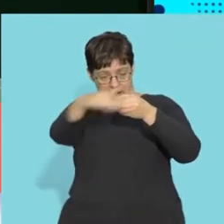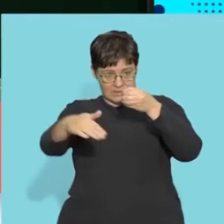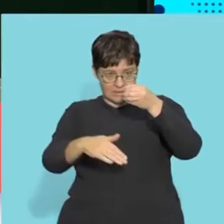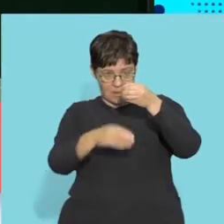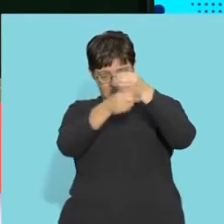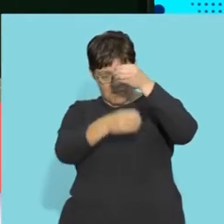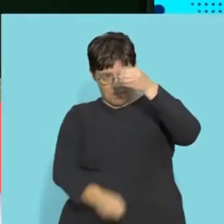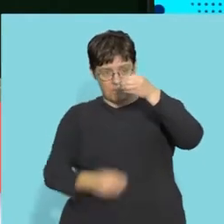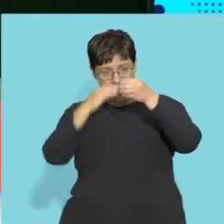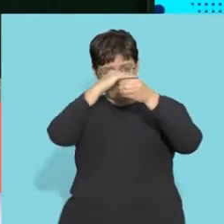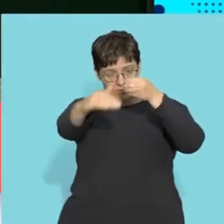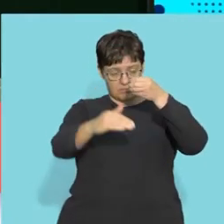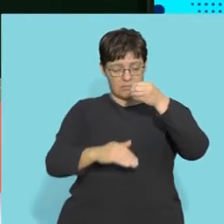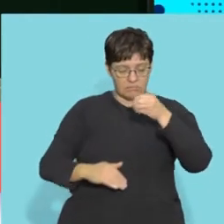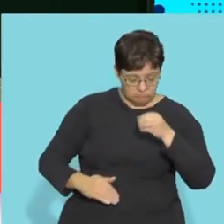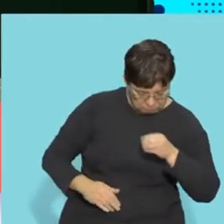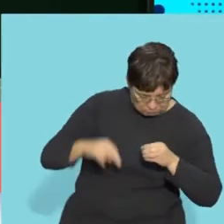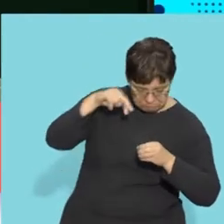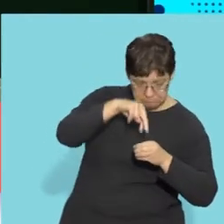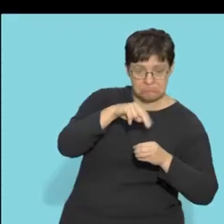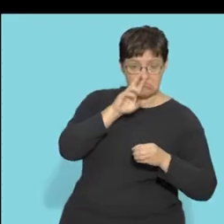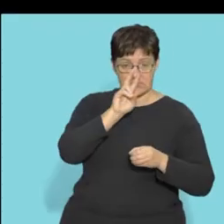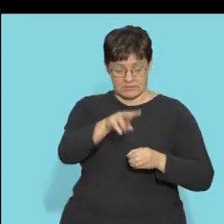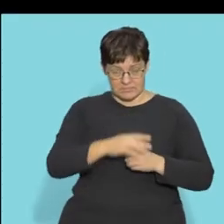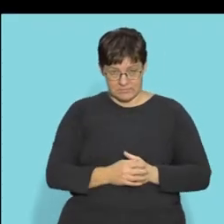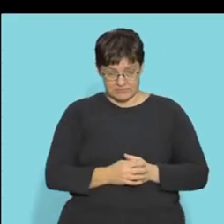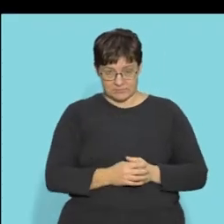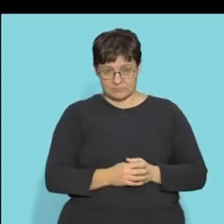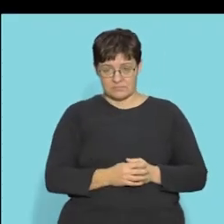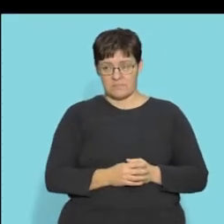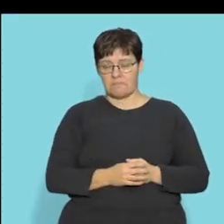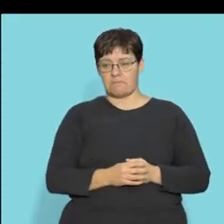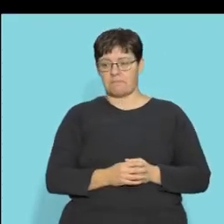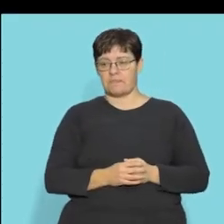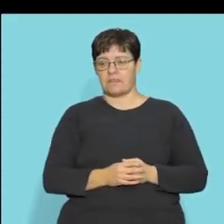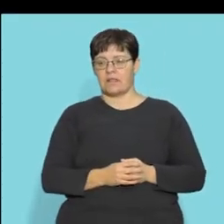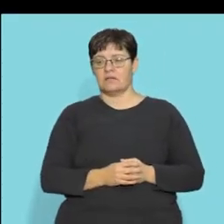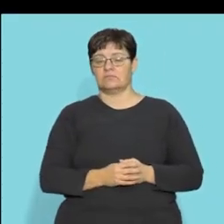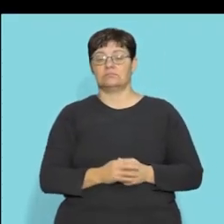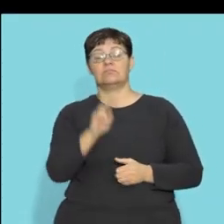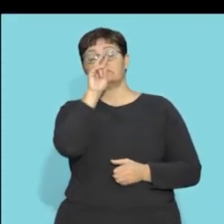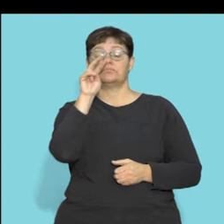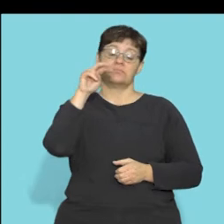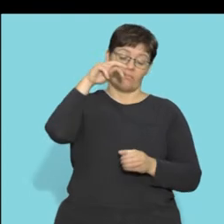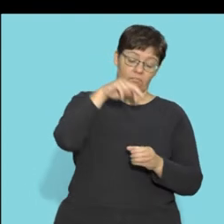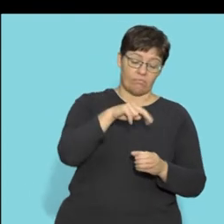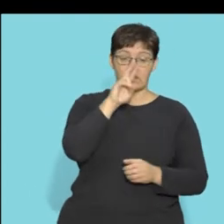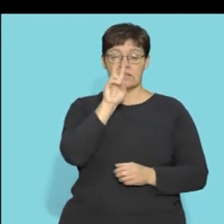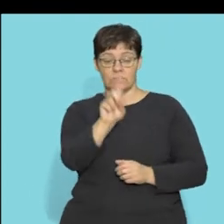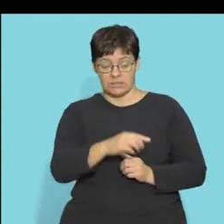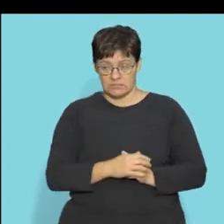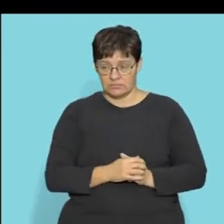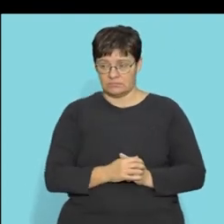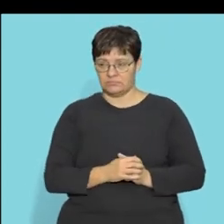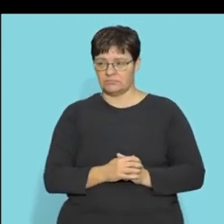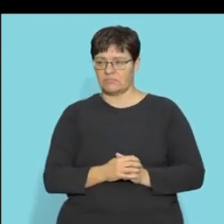like that. That is a transversal view. Right. So let's look at our spinal cord. Firstly, the first thing that